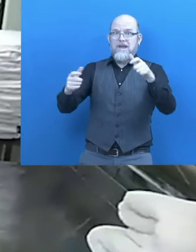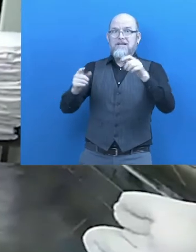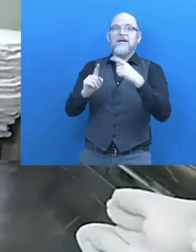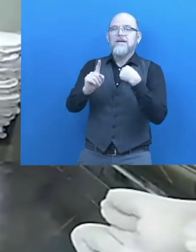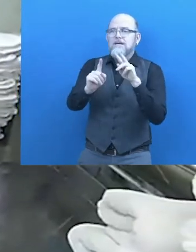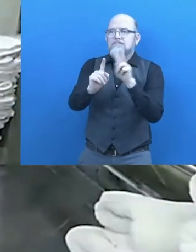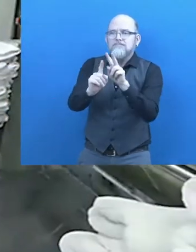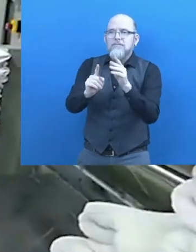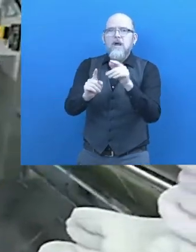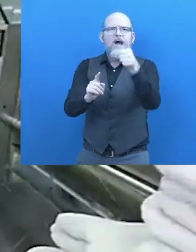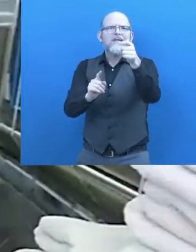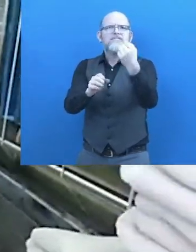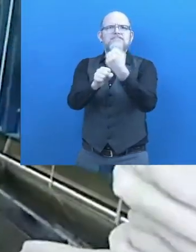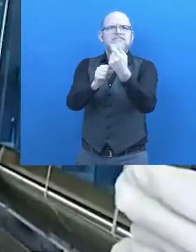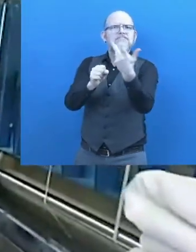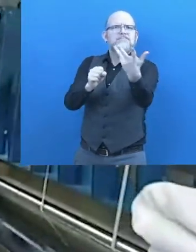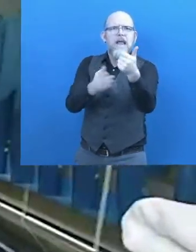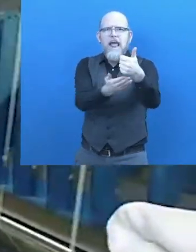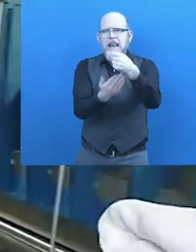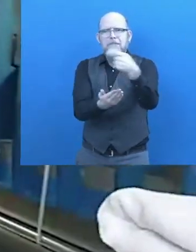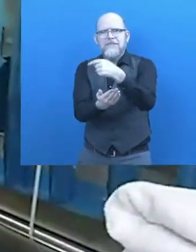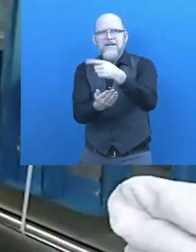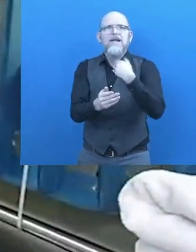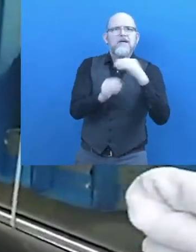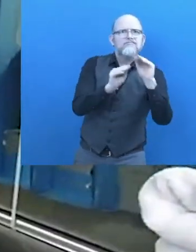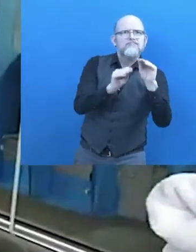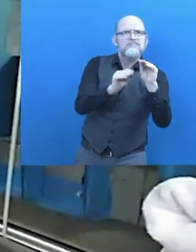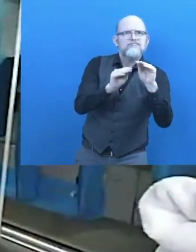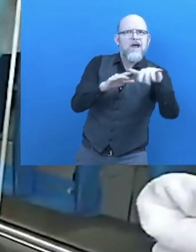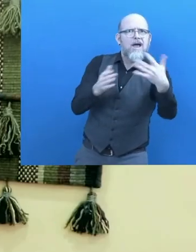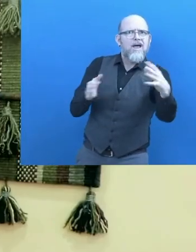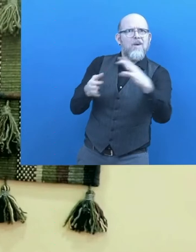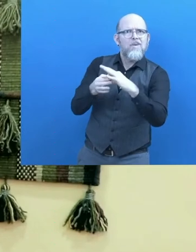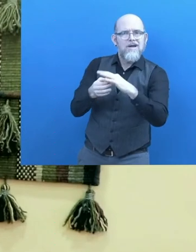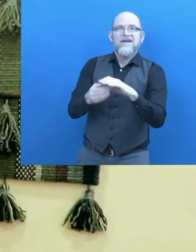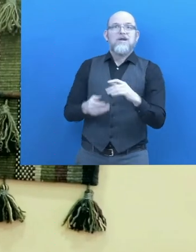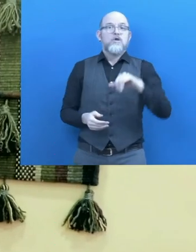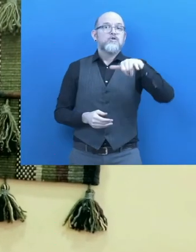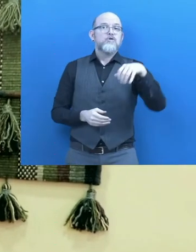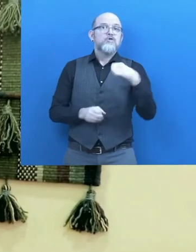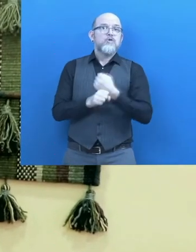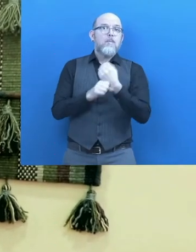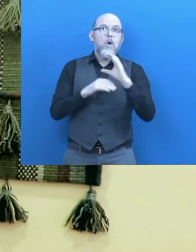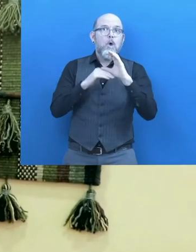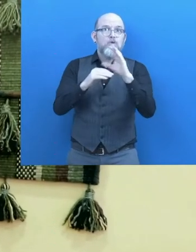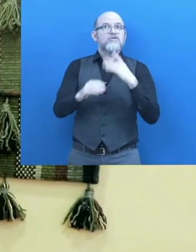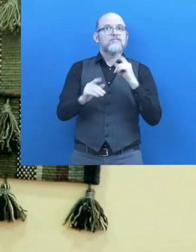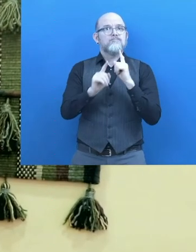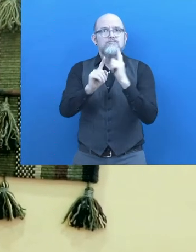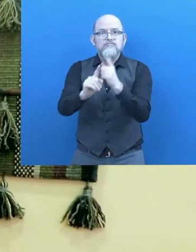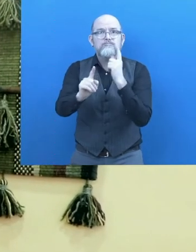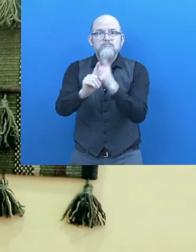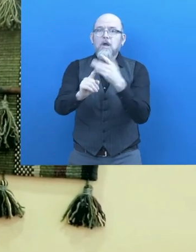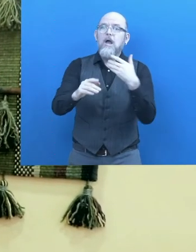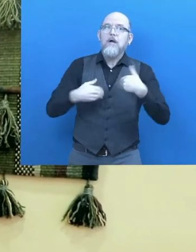a source of support for the workers and our job coaches also carry on periodic follow